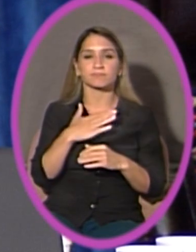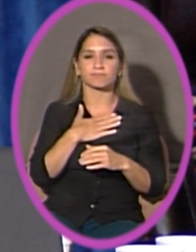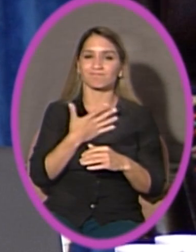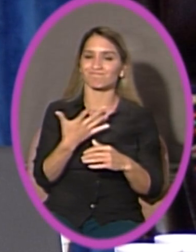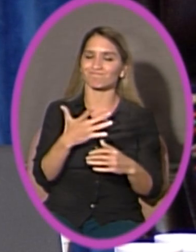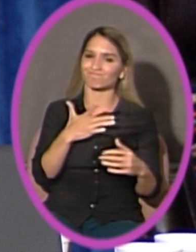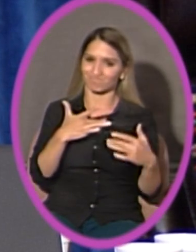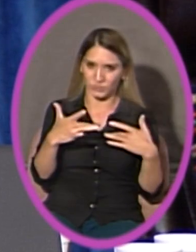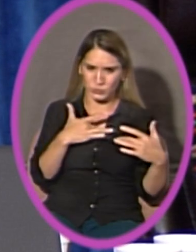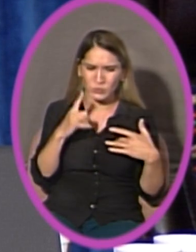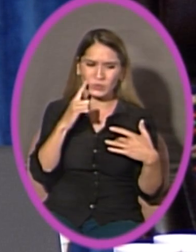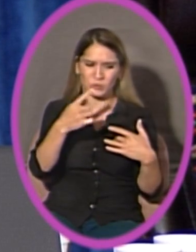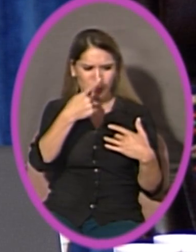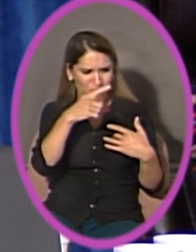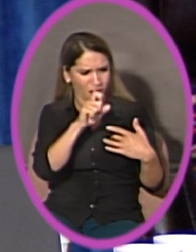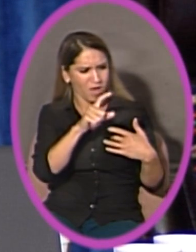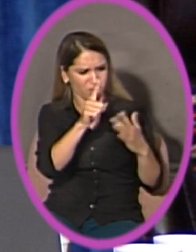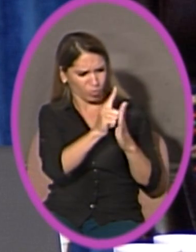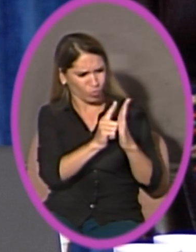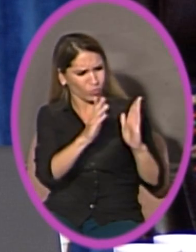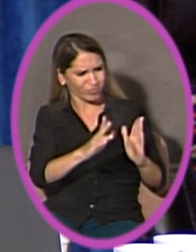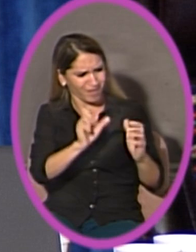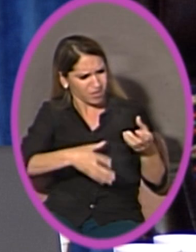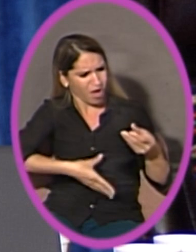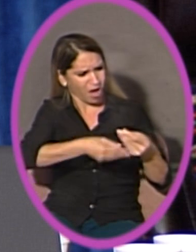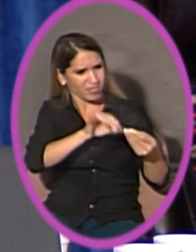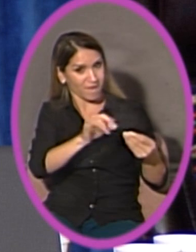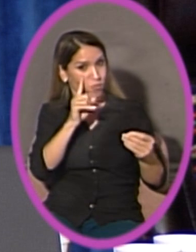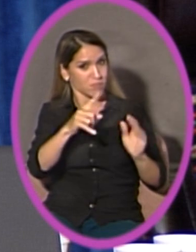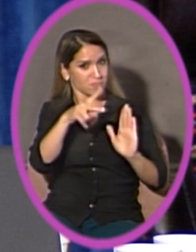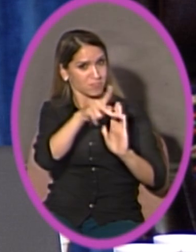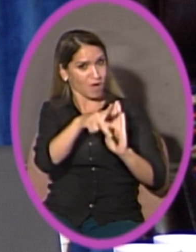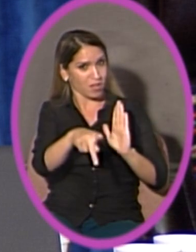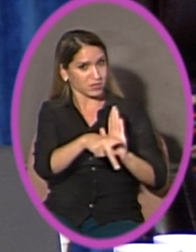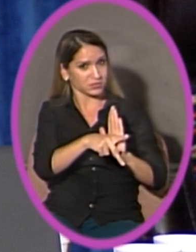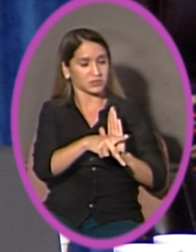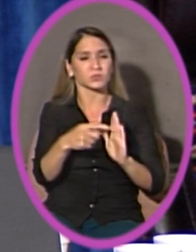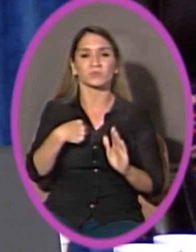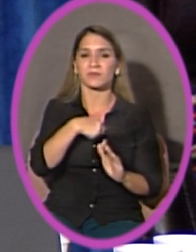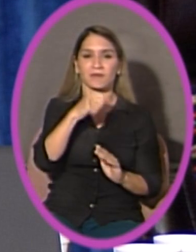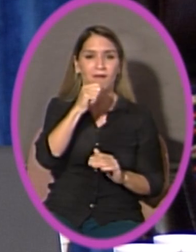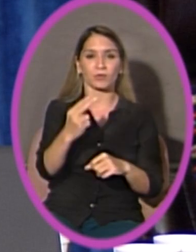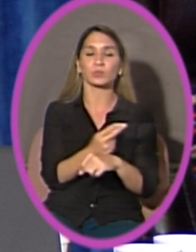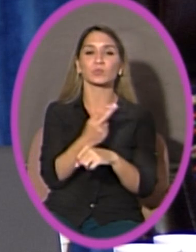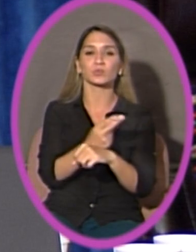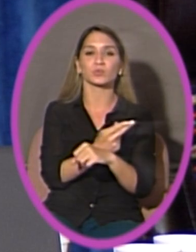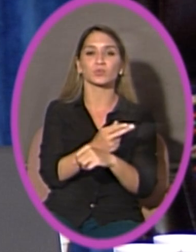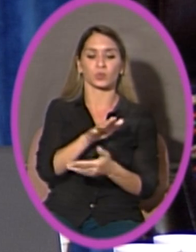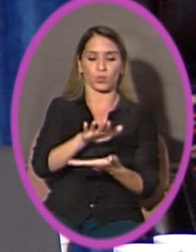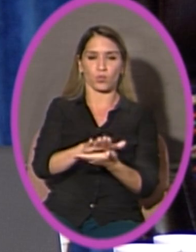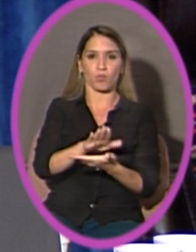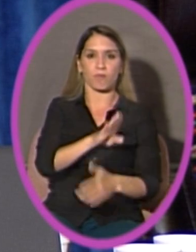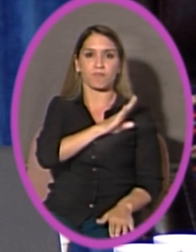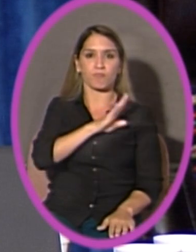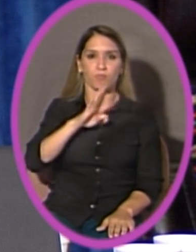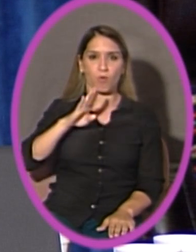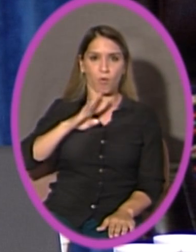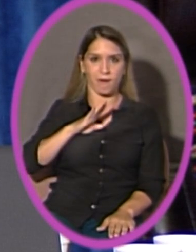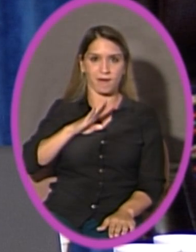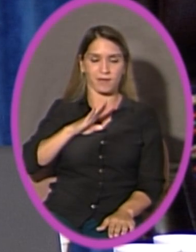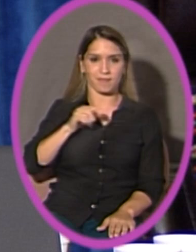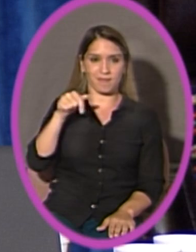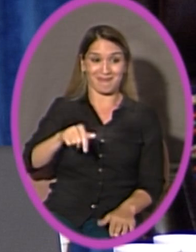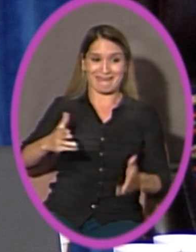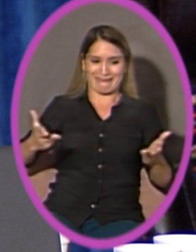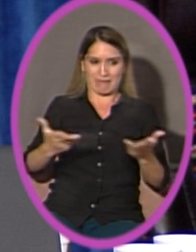you can include that in your policy recommendations, was that we not use the school board public hearing as a political campaign